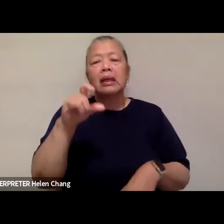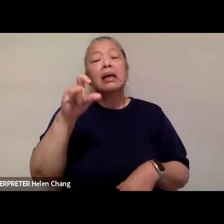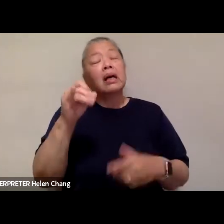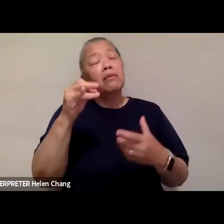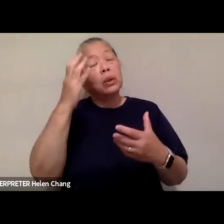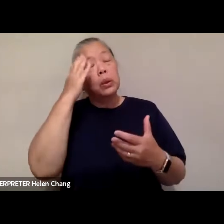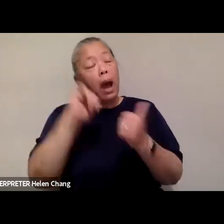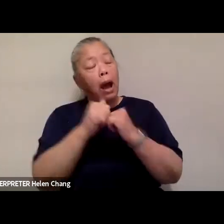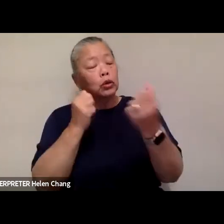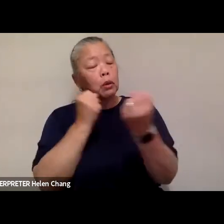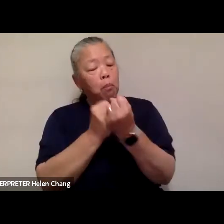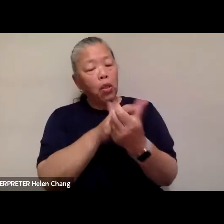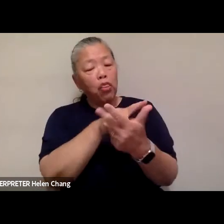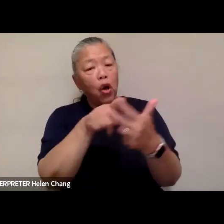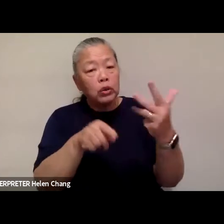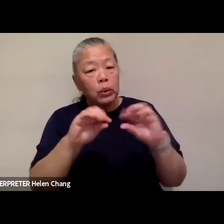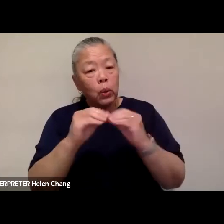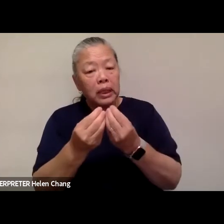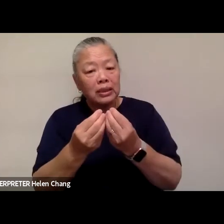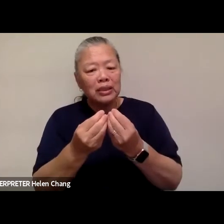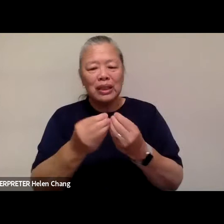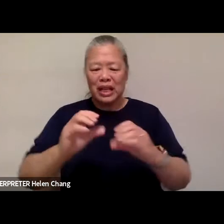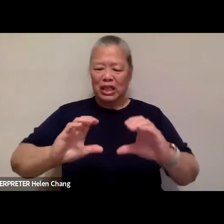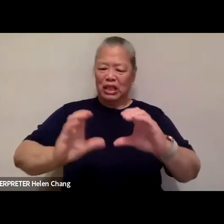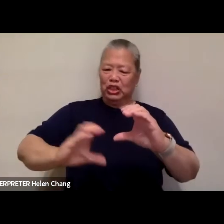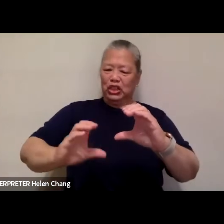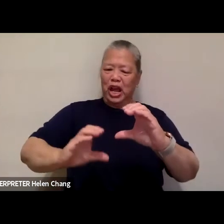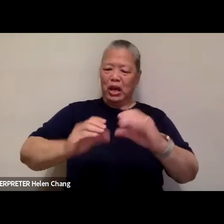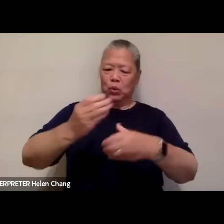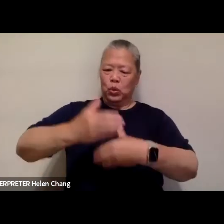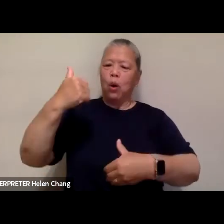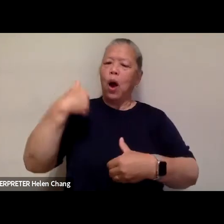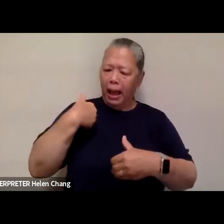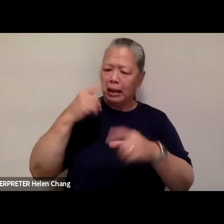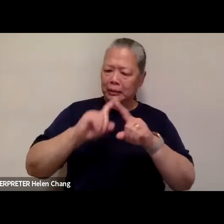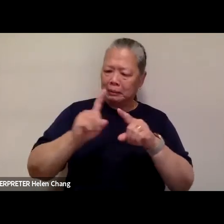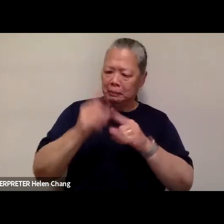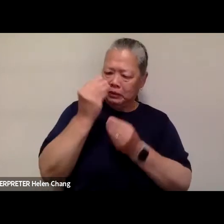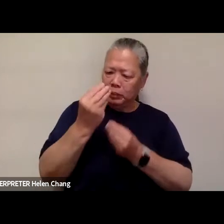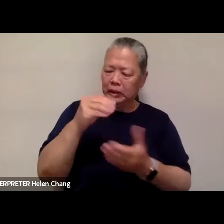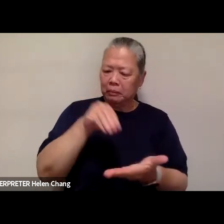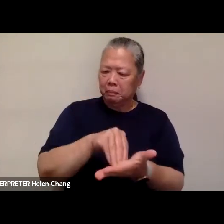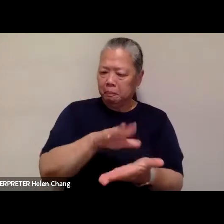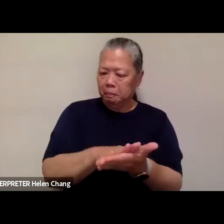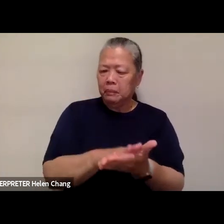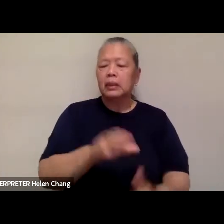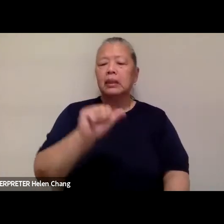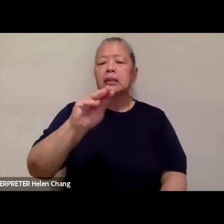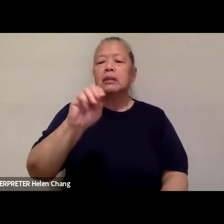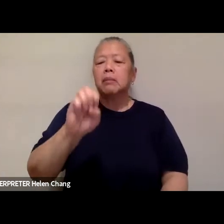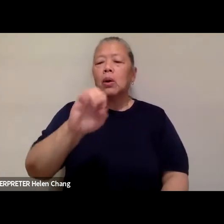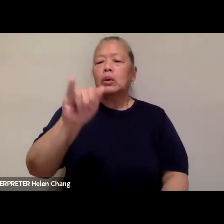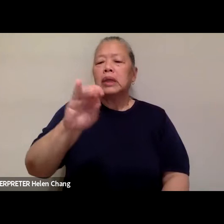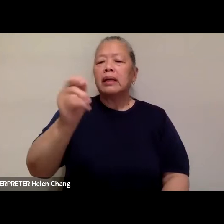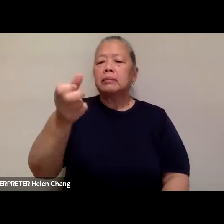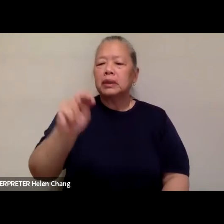these organizations, we've put some links in the chat. Now I'd like to introduce the curator of the series, Simone Jacobson, who